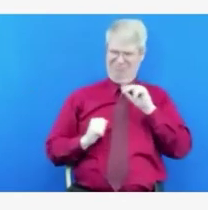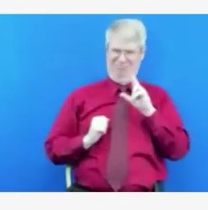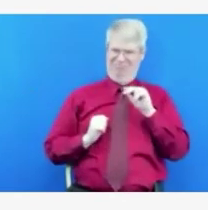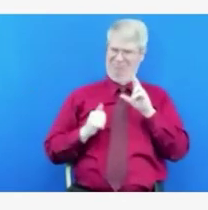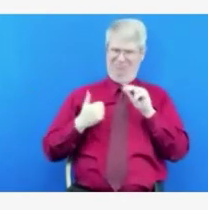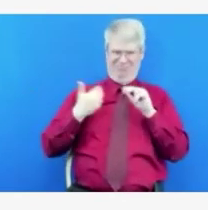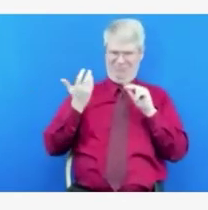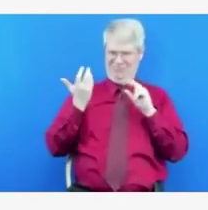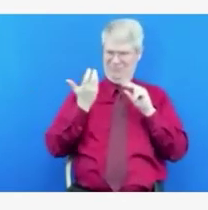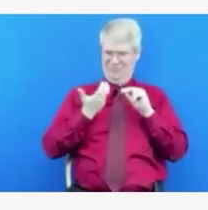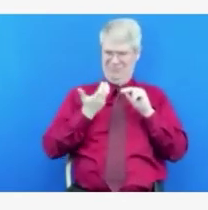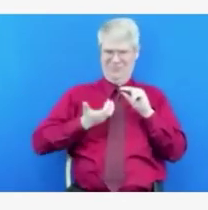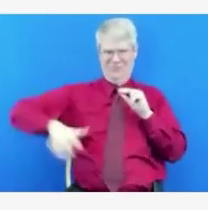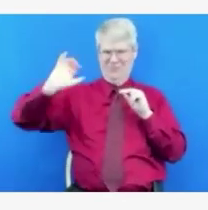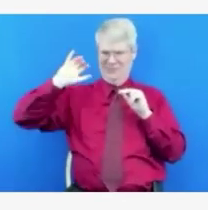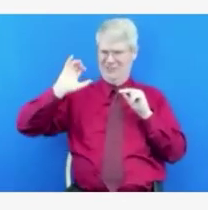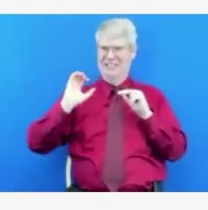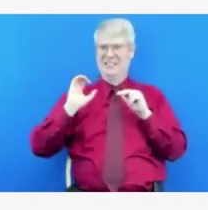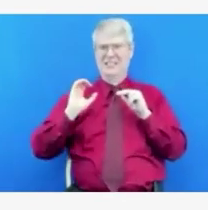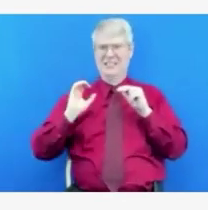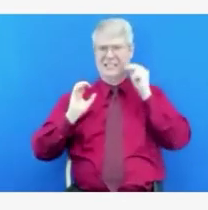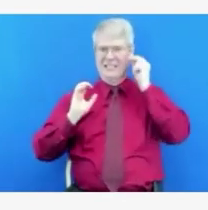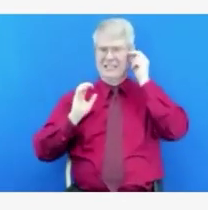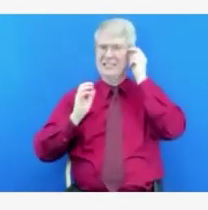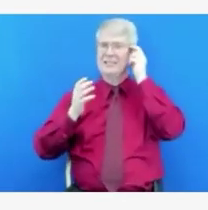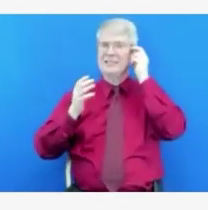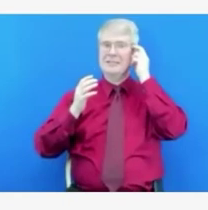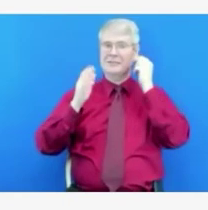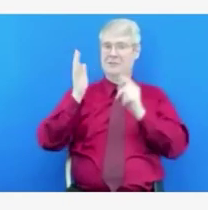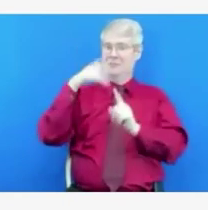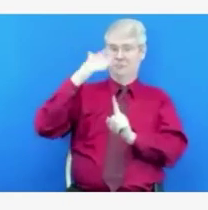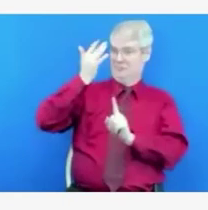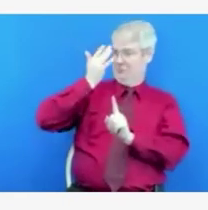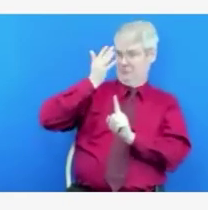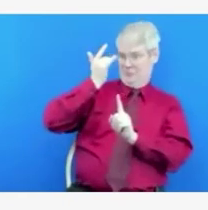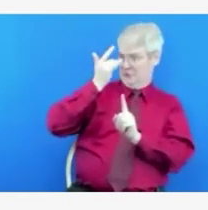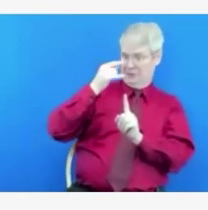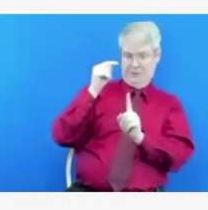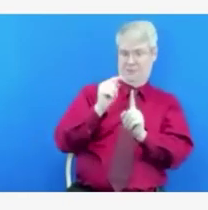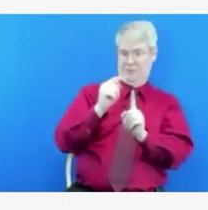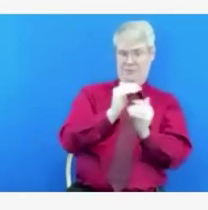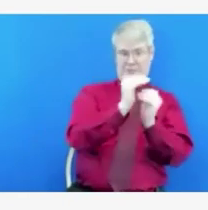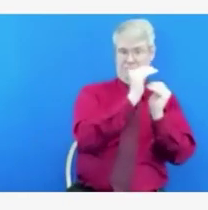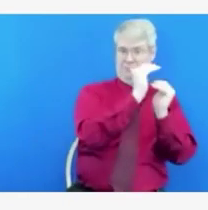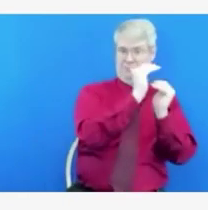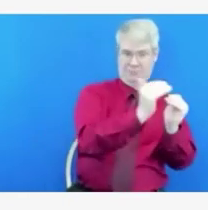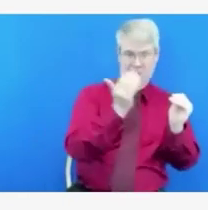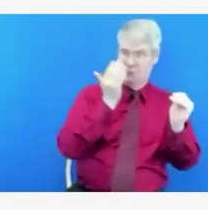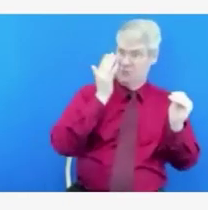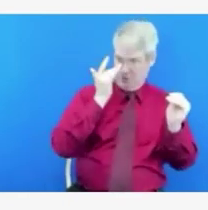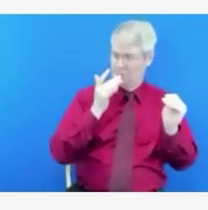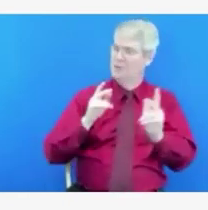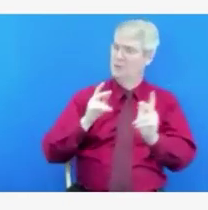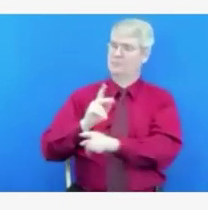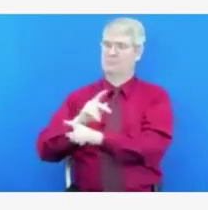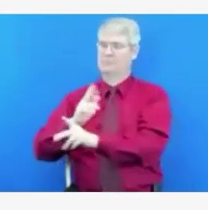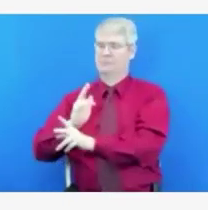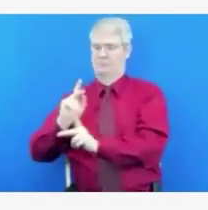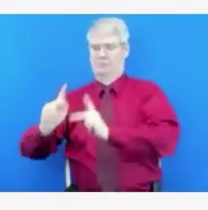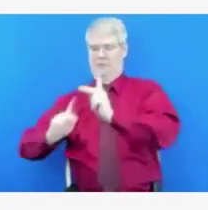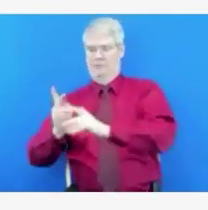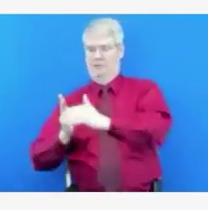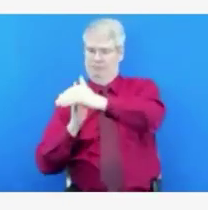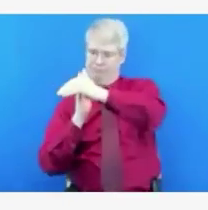too many COVID patients that have overwhelmed our health care resources. And so what will take us out of crisis standards of care is